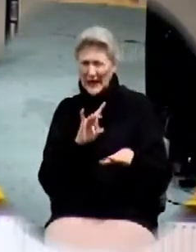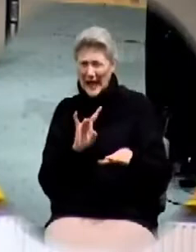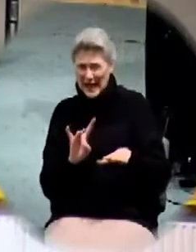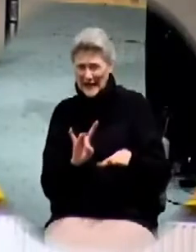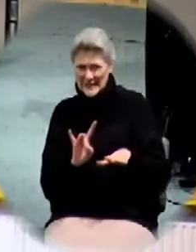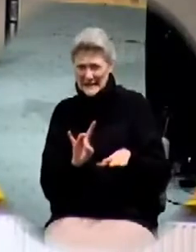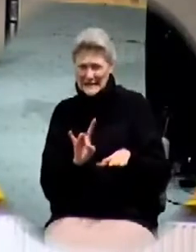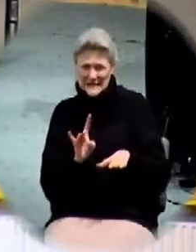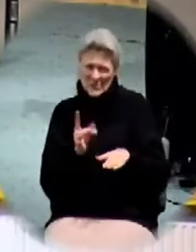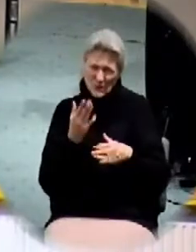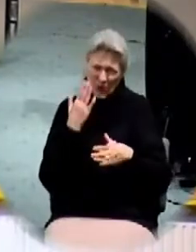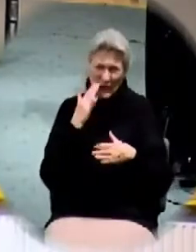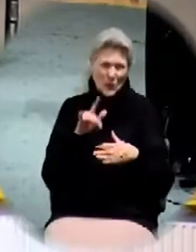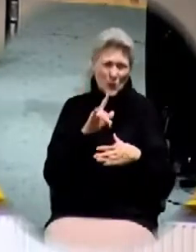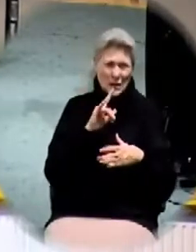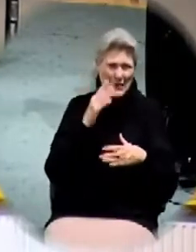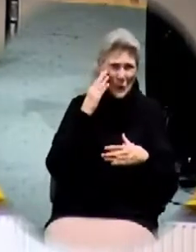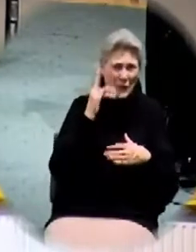furniture